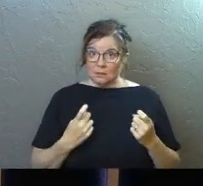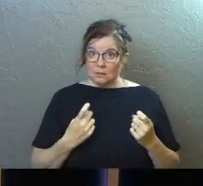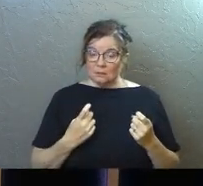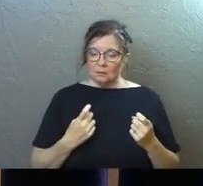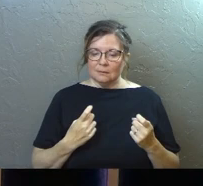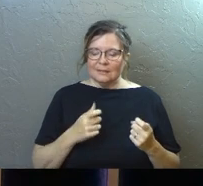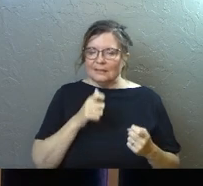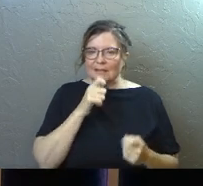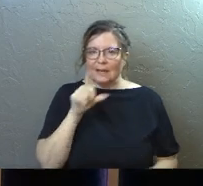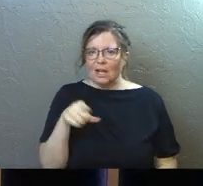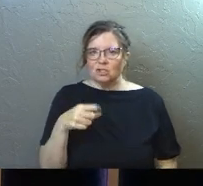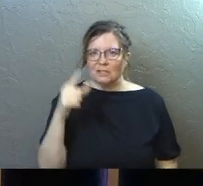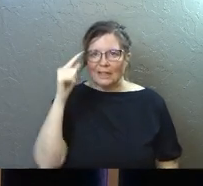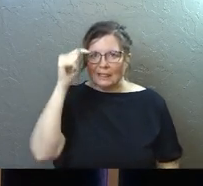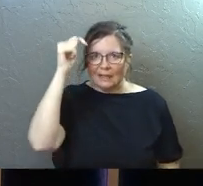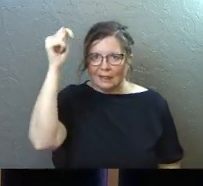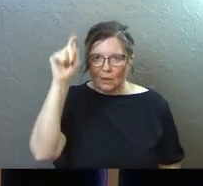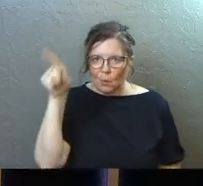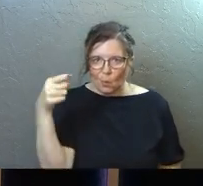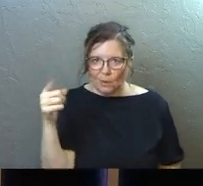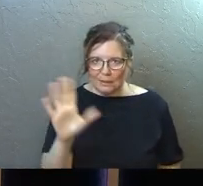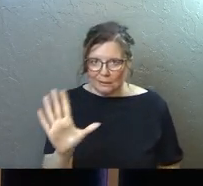they're not just theological.